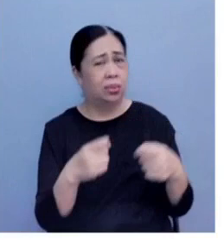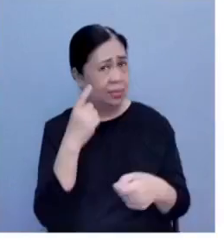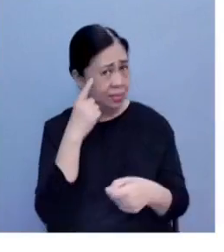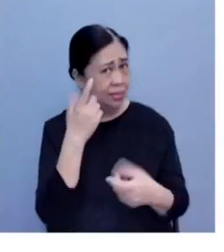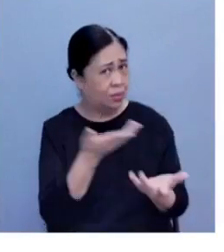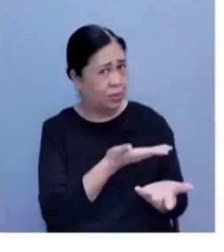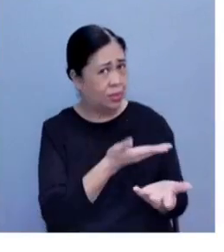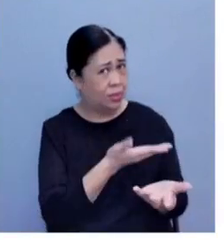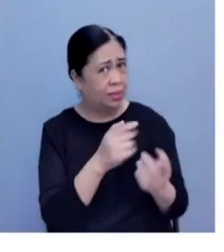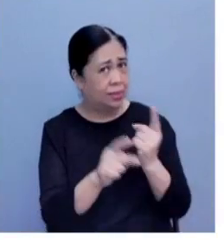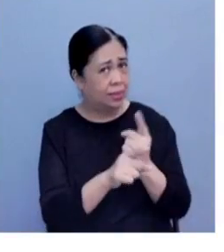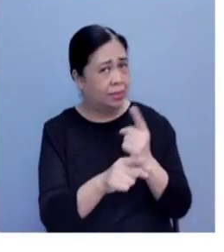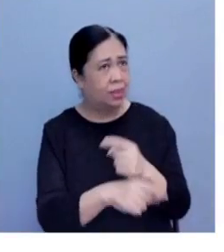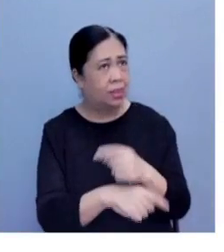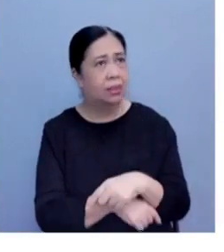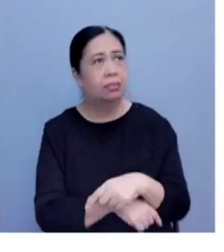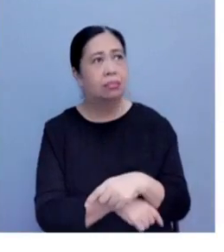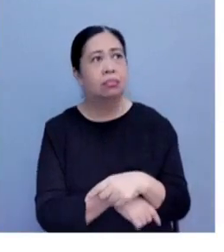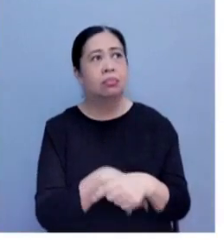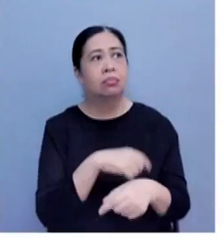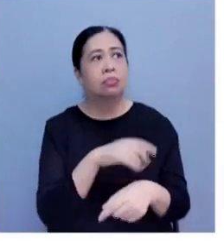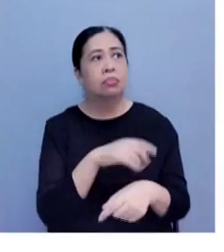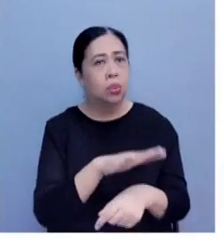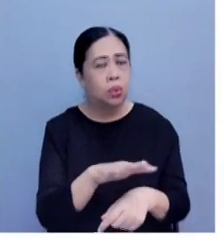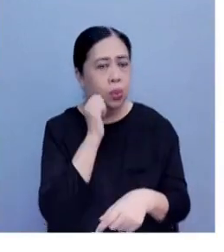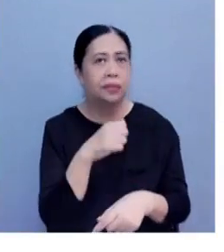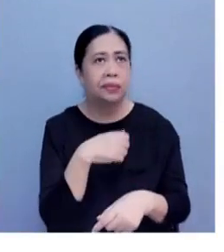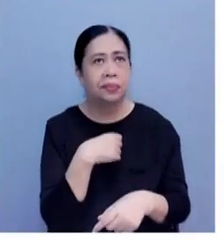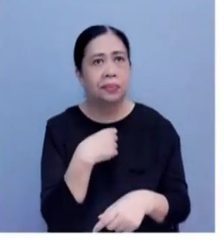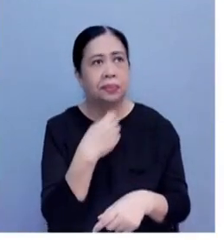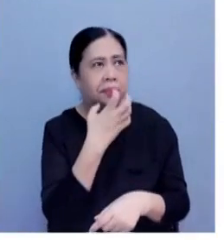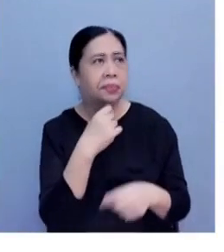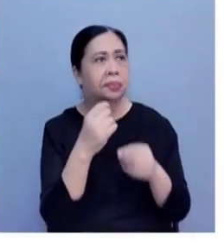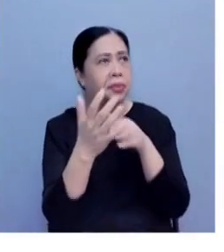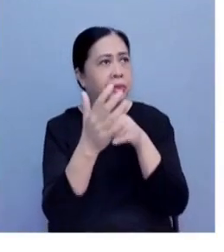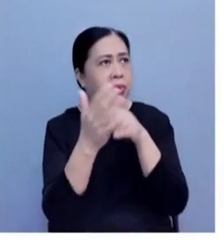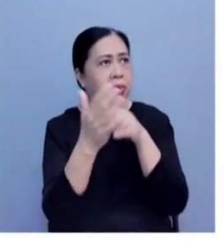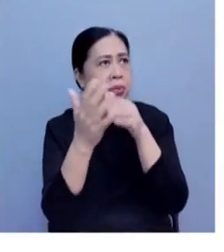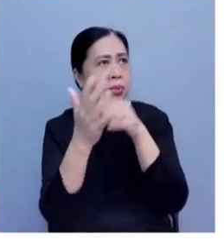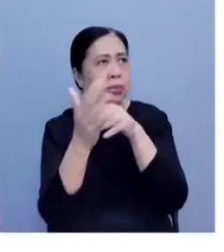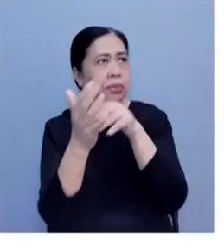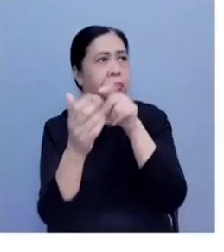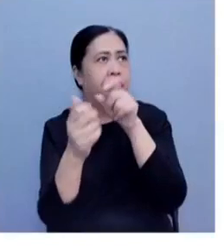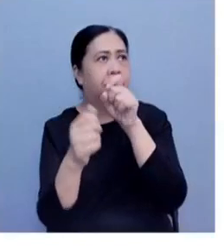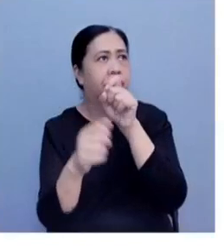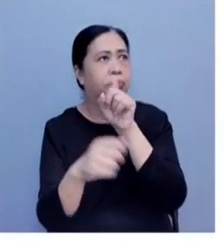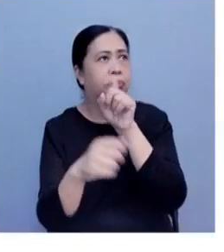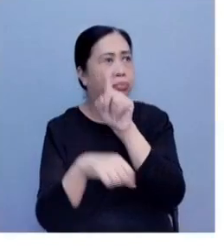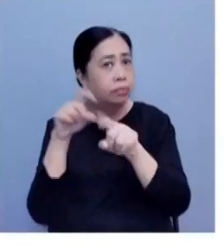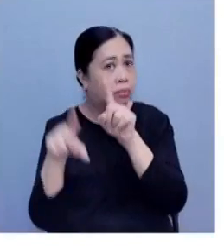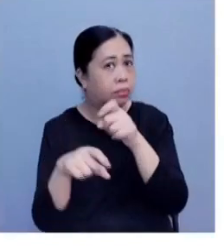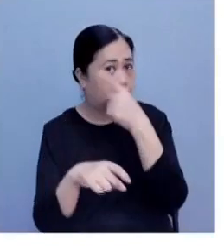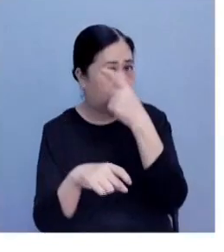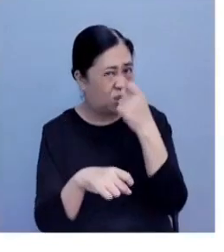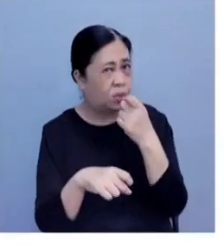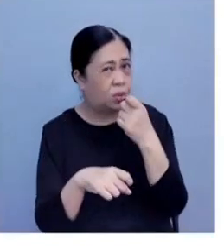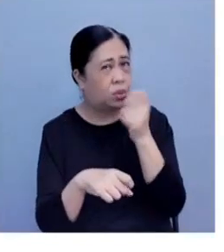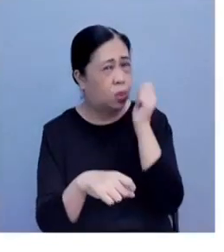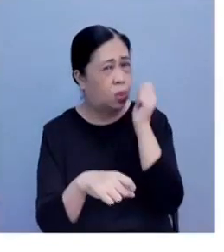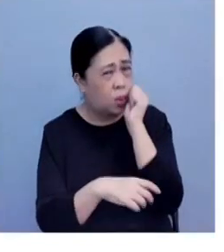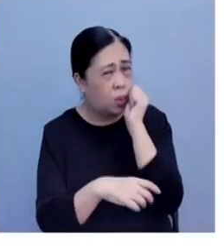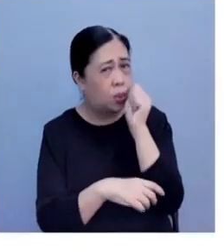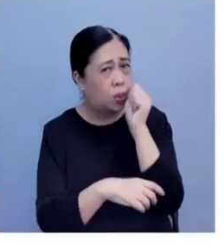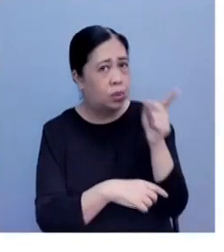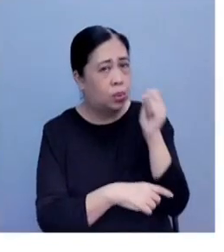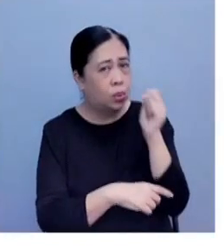speaking out and asking those questions, was it all because or is it all because you oppose every single